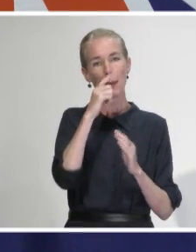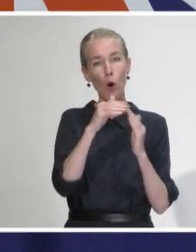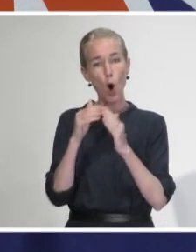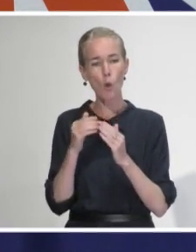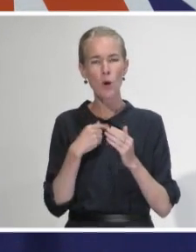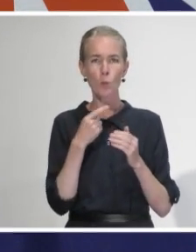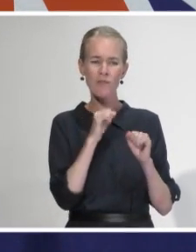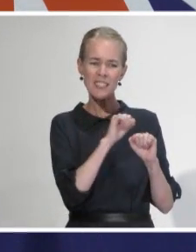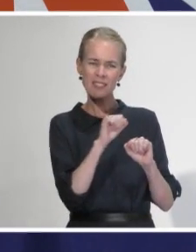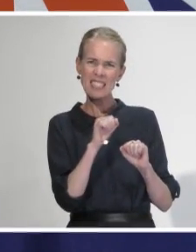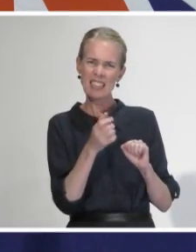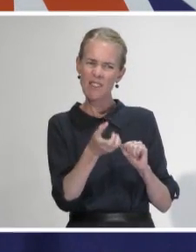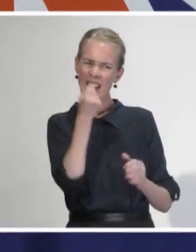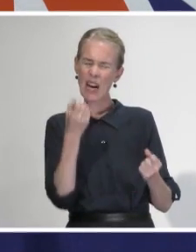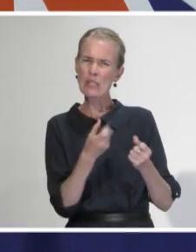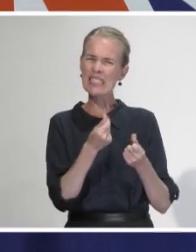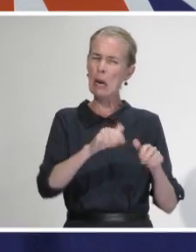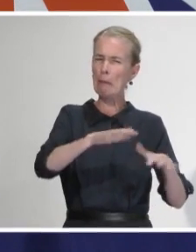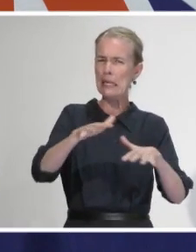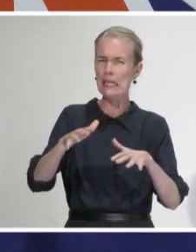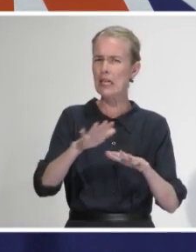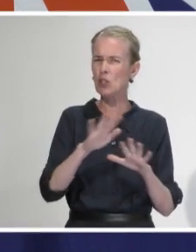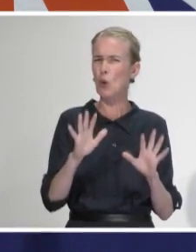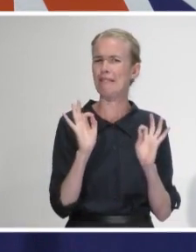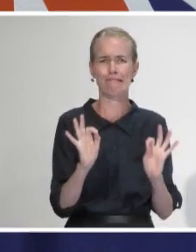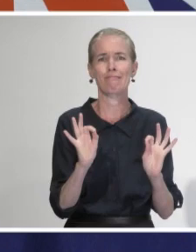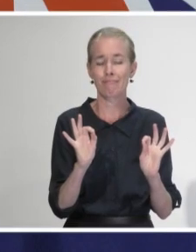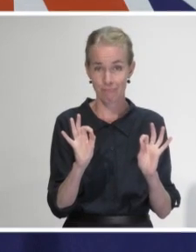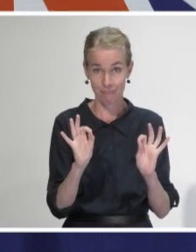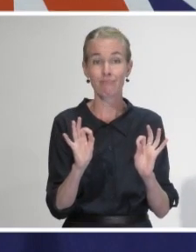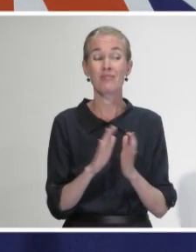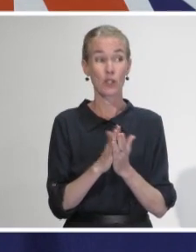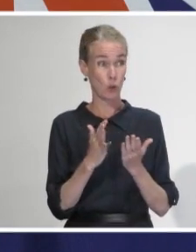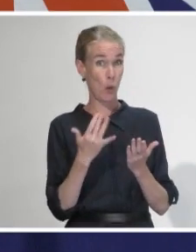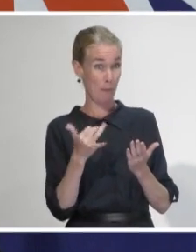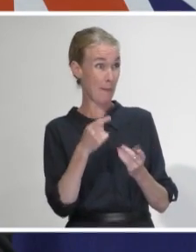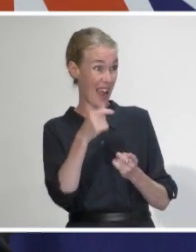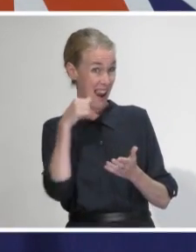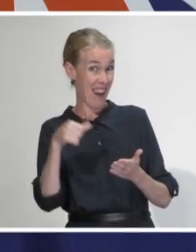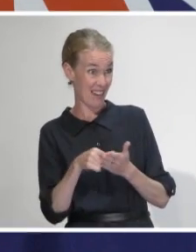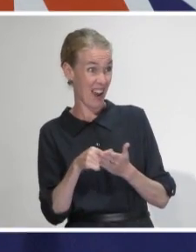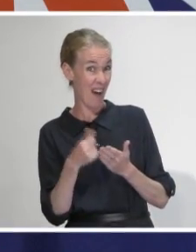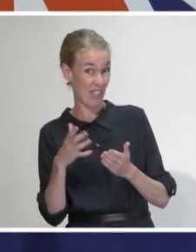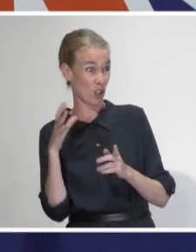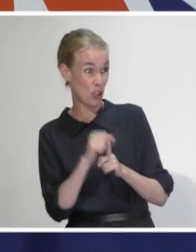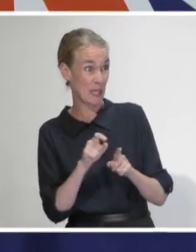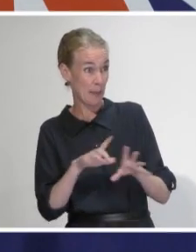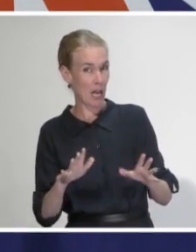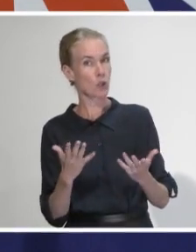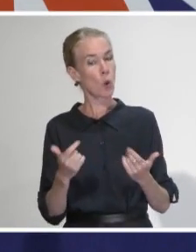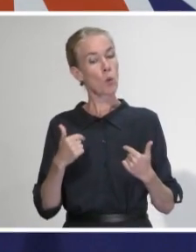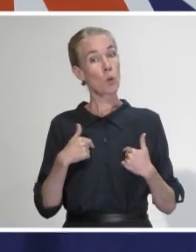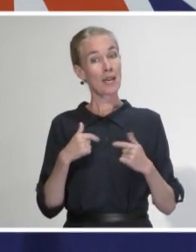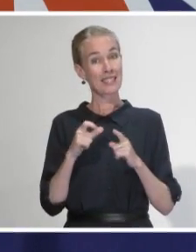been reflected in the letter. suspect the association is then encouraging its members to make sure that their policies and procedures